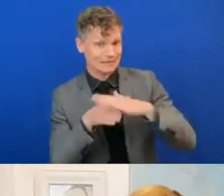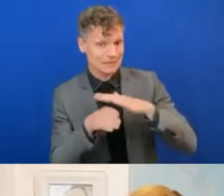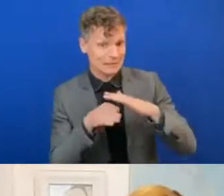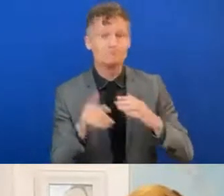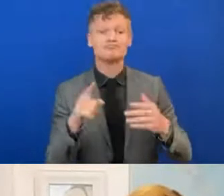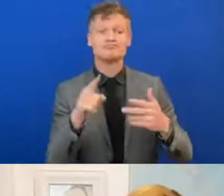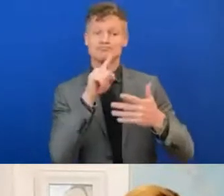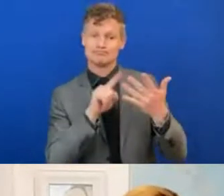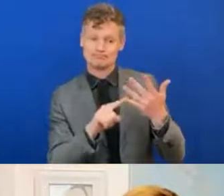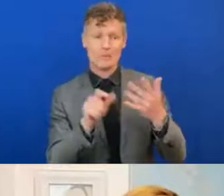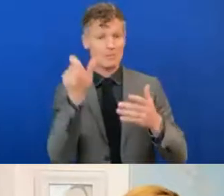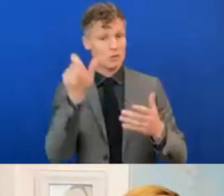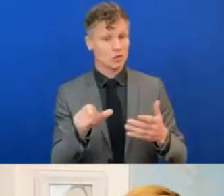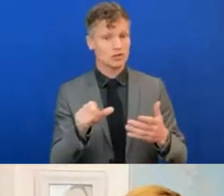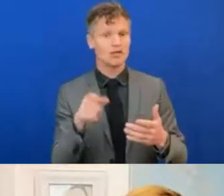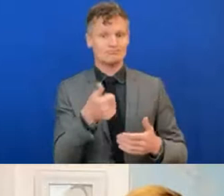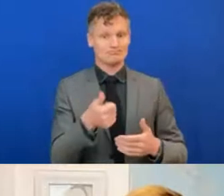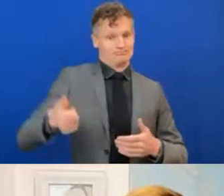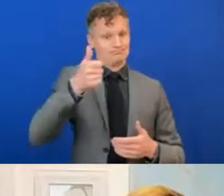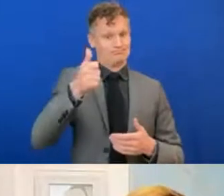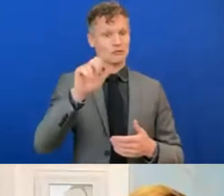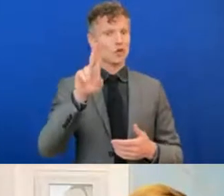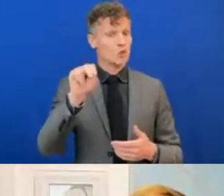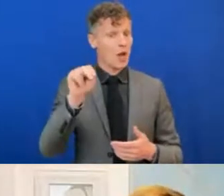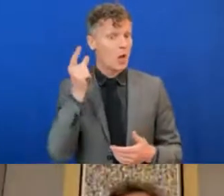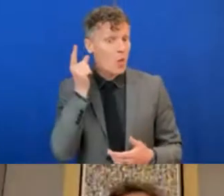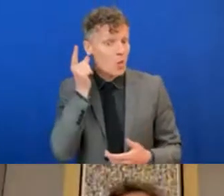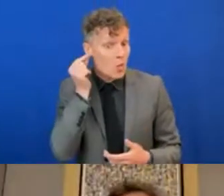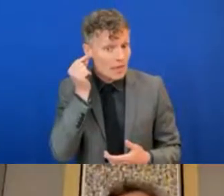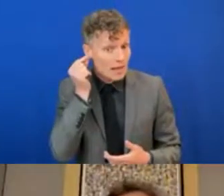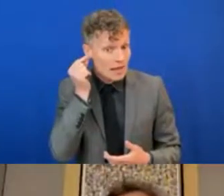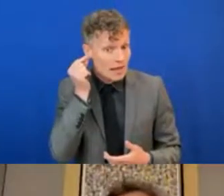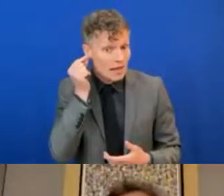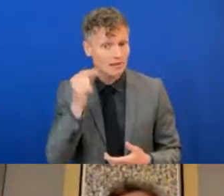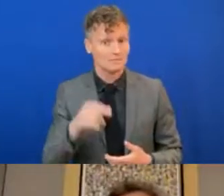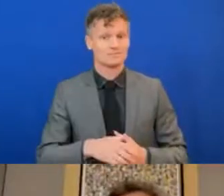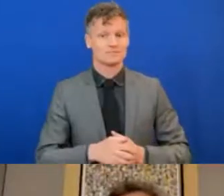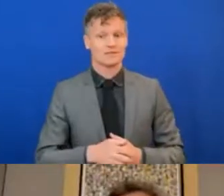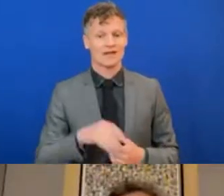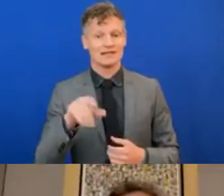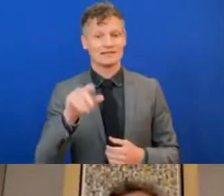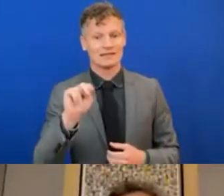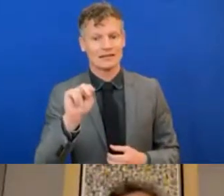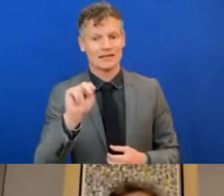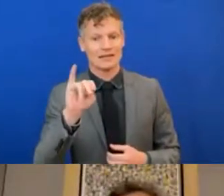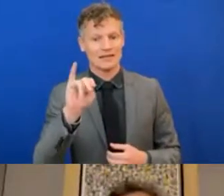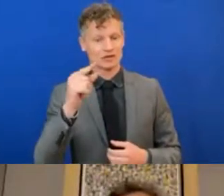Very pleased to have her with us. Joanne O'Riordan, activist and sports journalist.